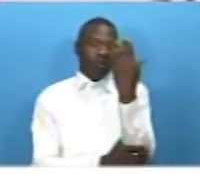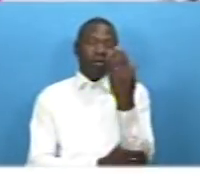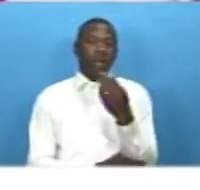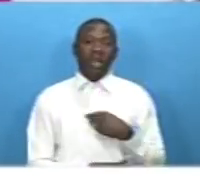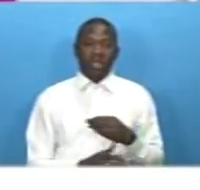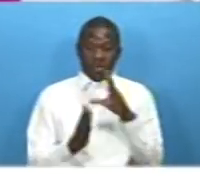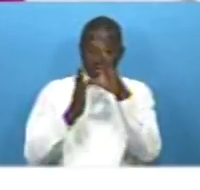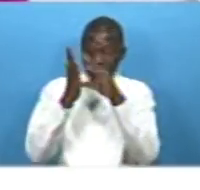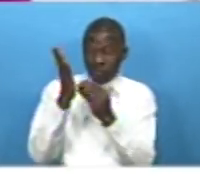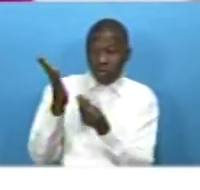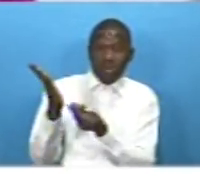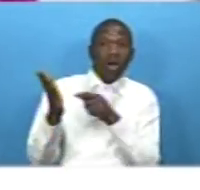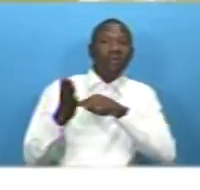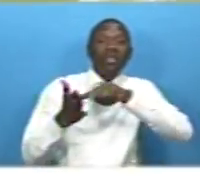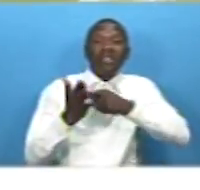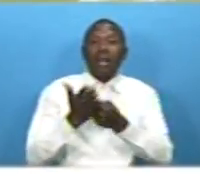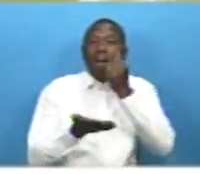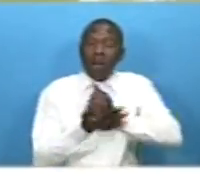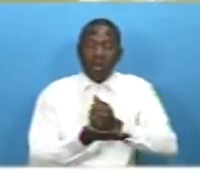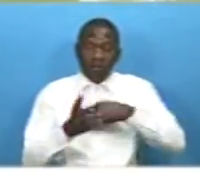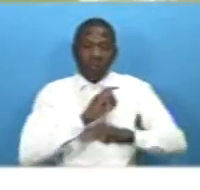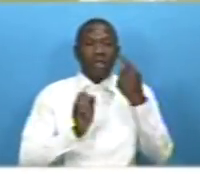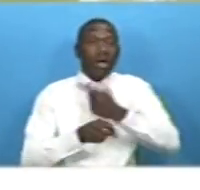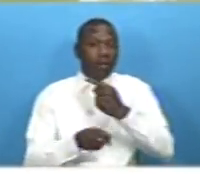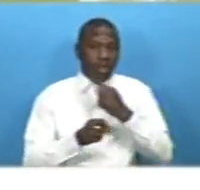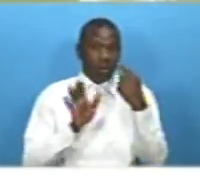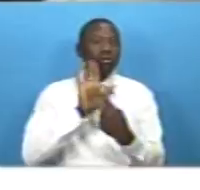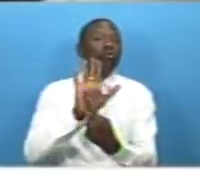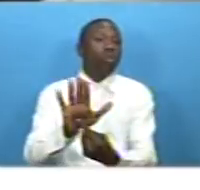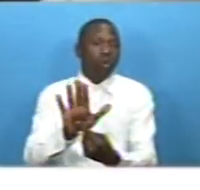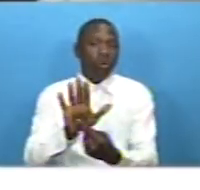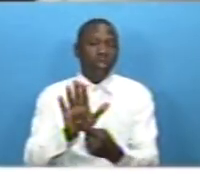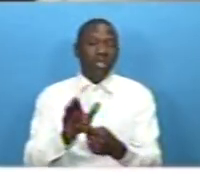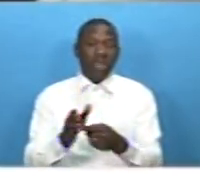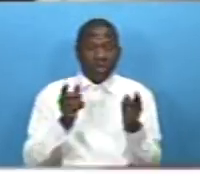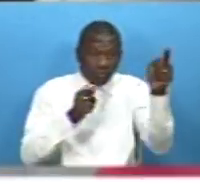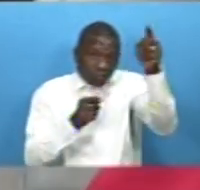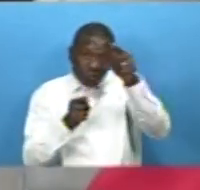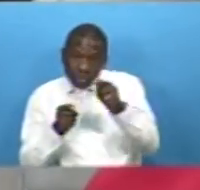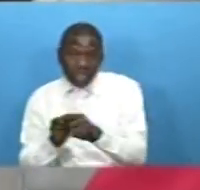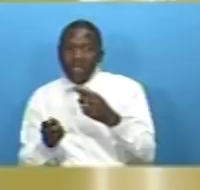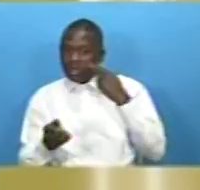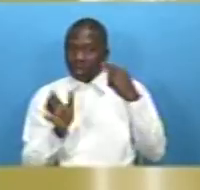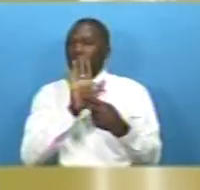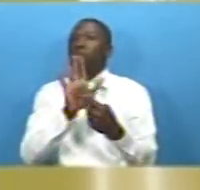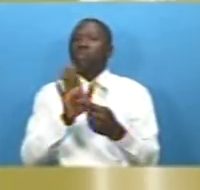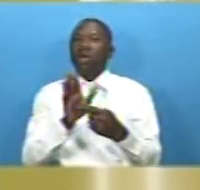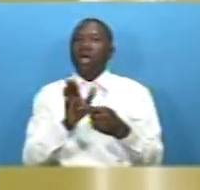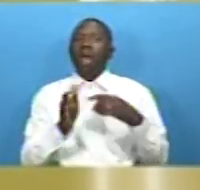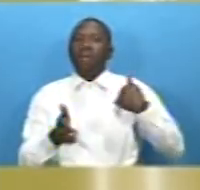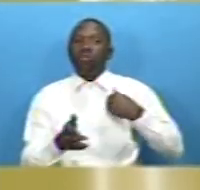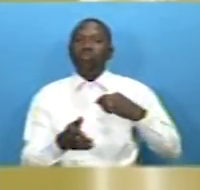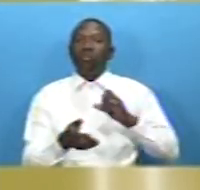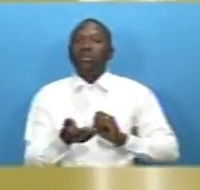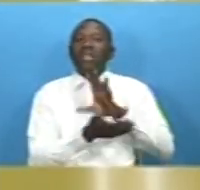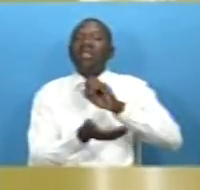central bank of the gambia show the trend is that remittances inflow to the country will reach one billion